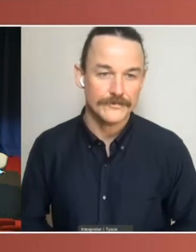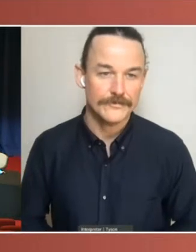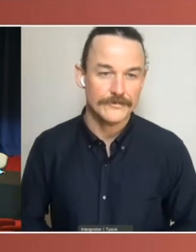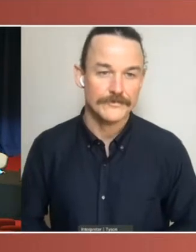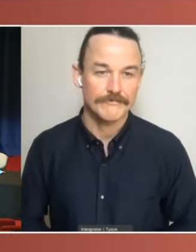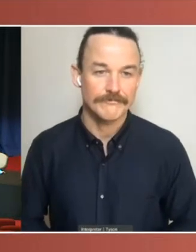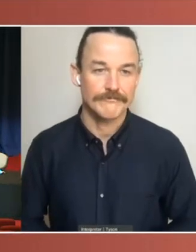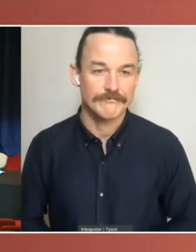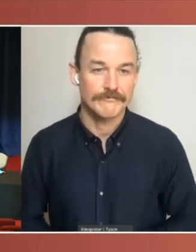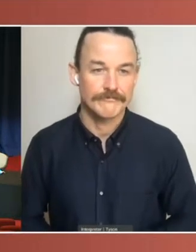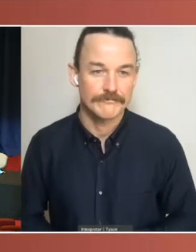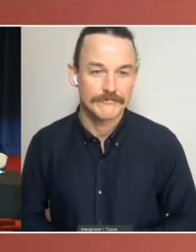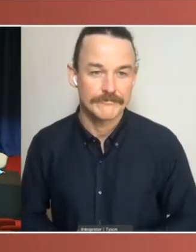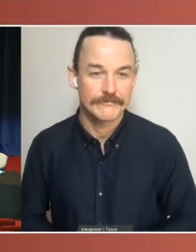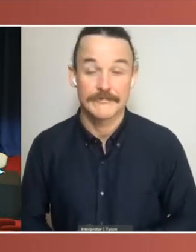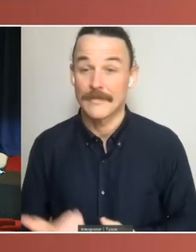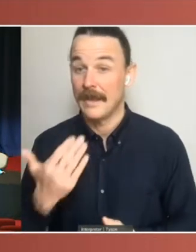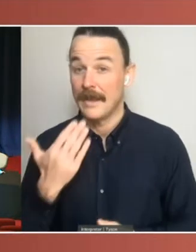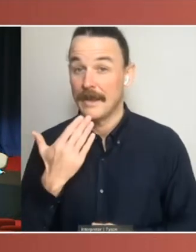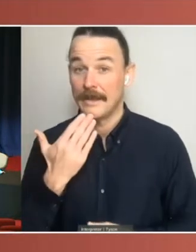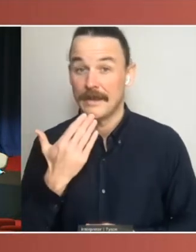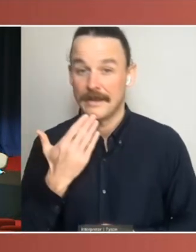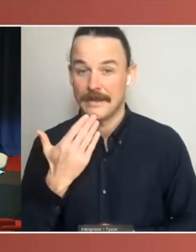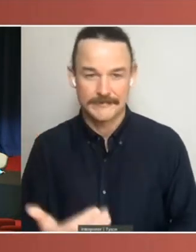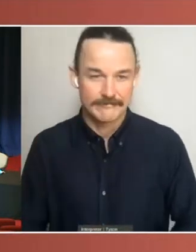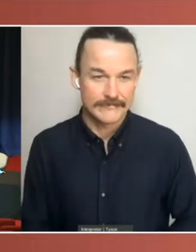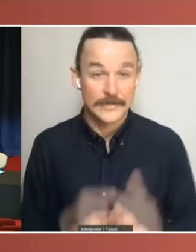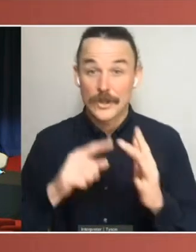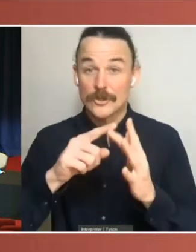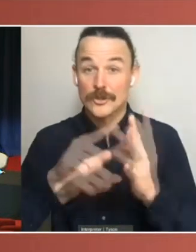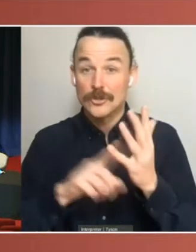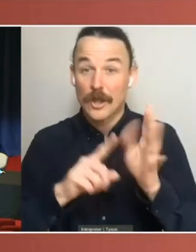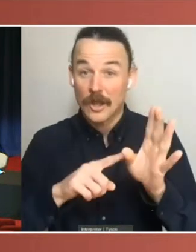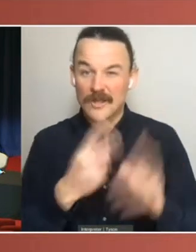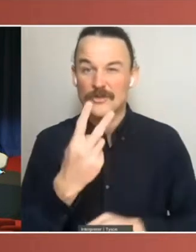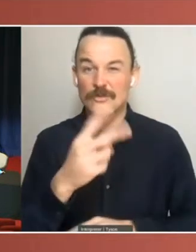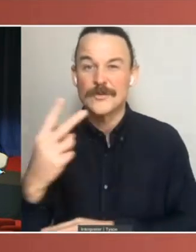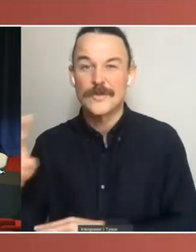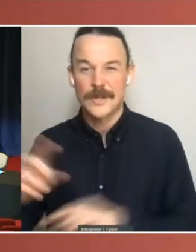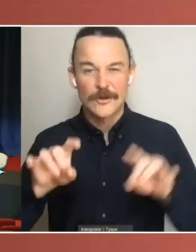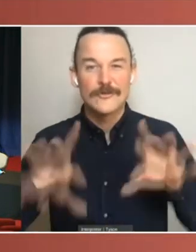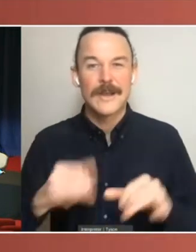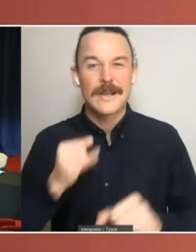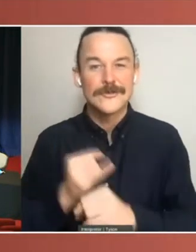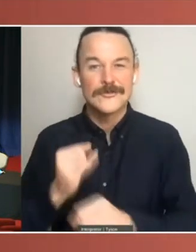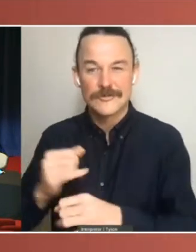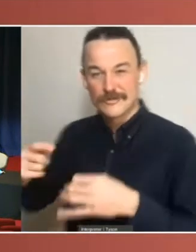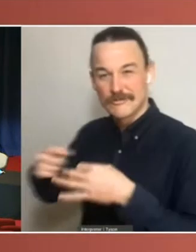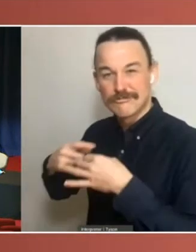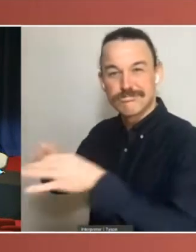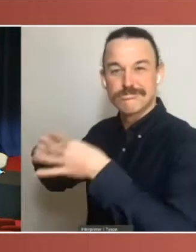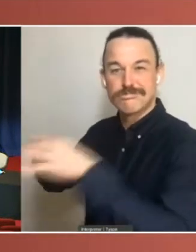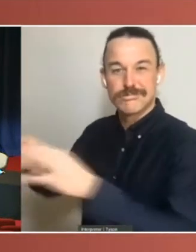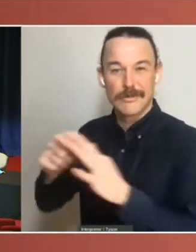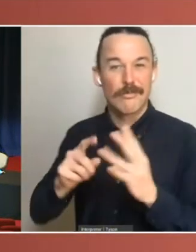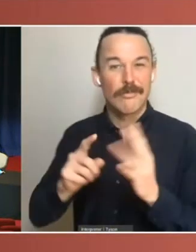Thanks, Ben. In July 2020, the Australia Institute polled a nationally representative sample of 1